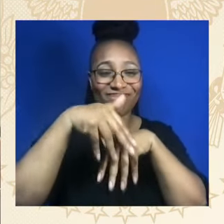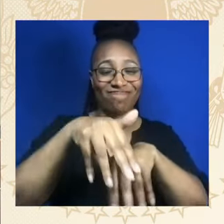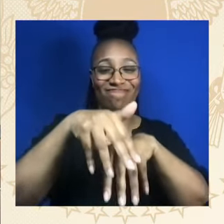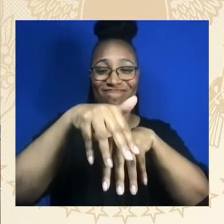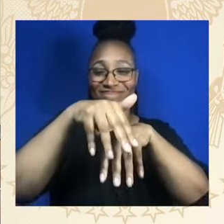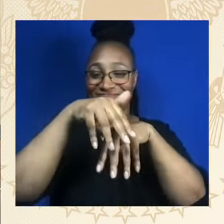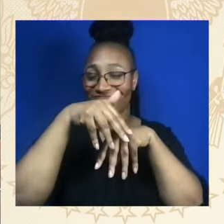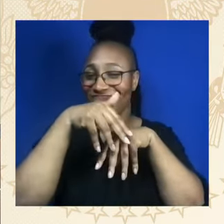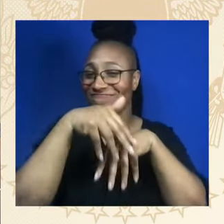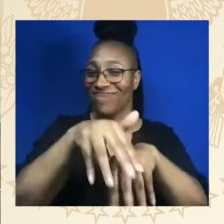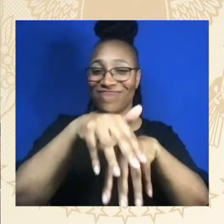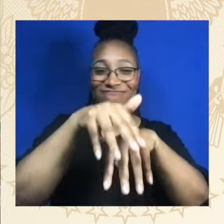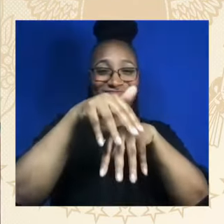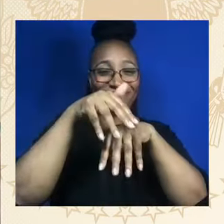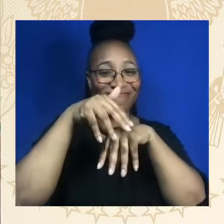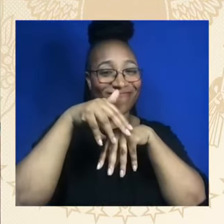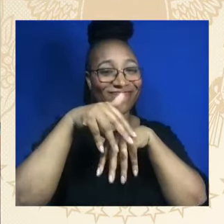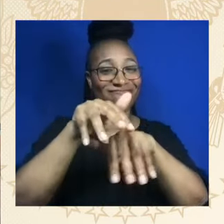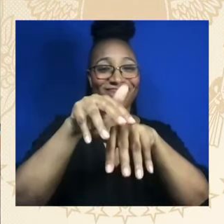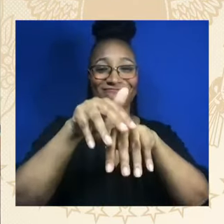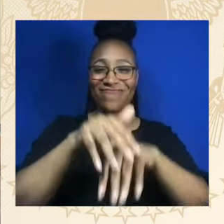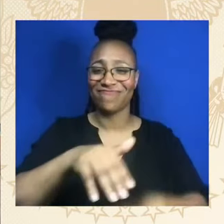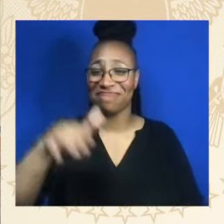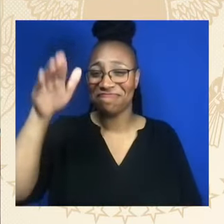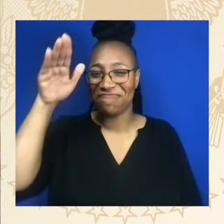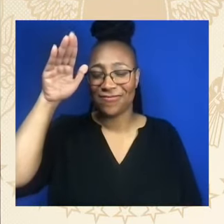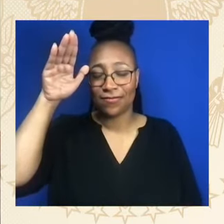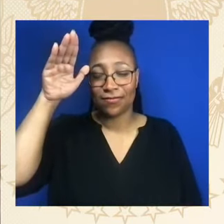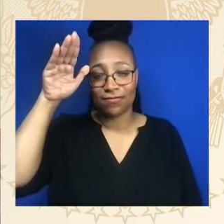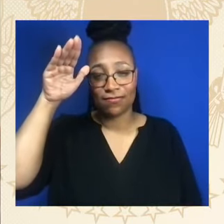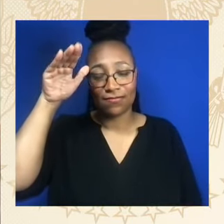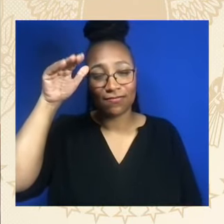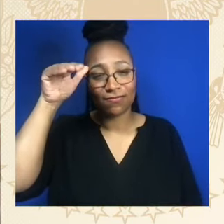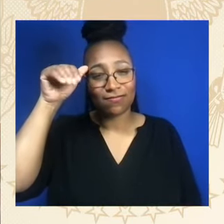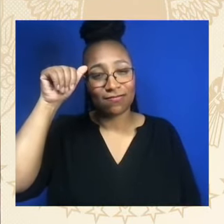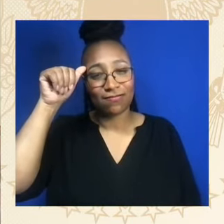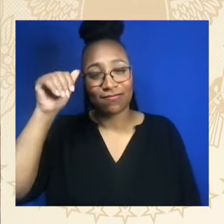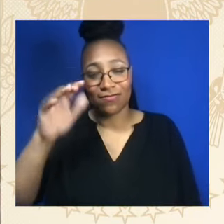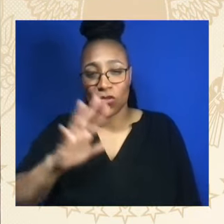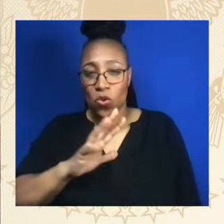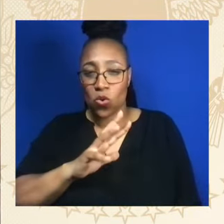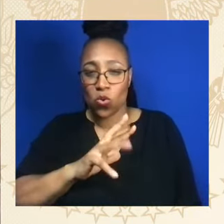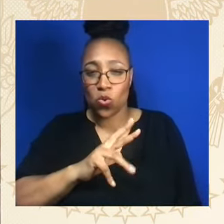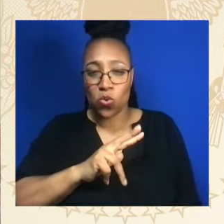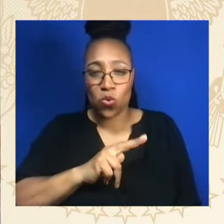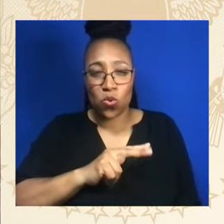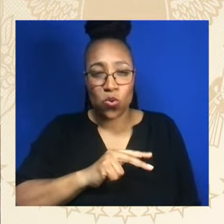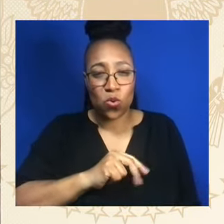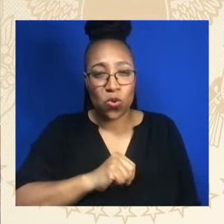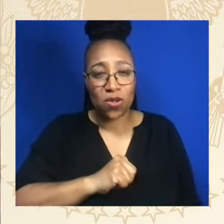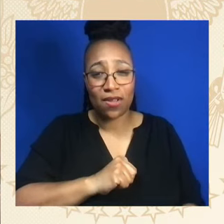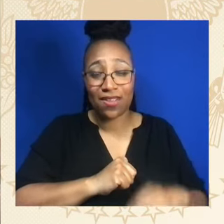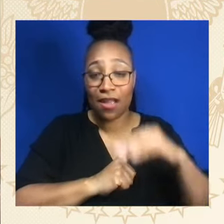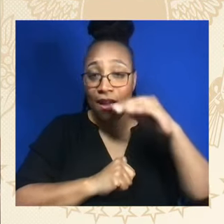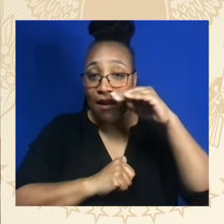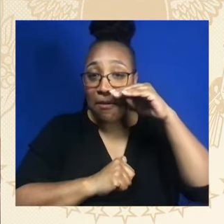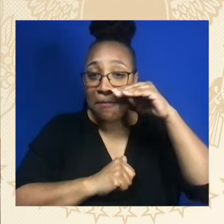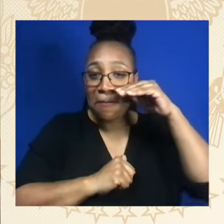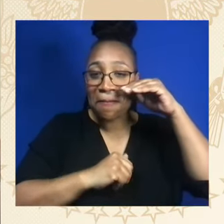far on thy way